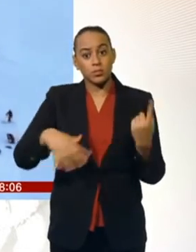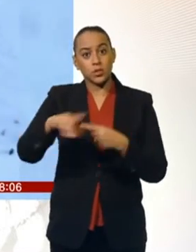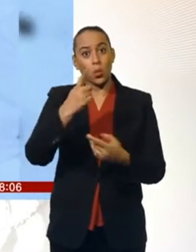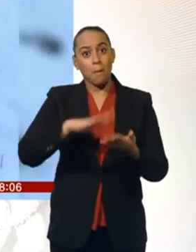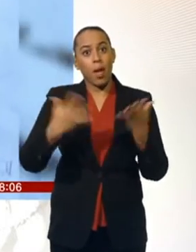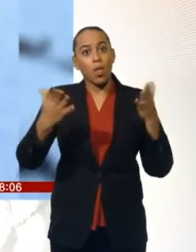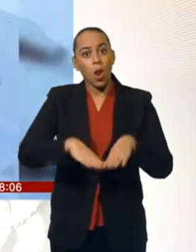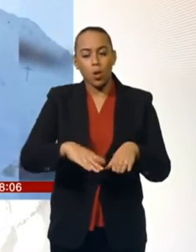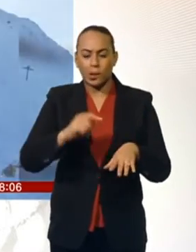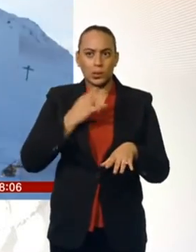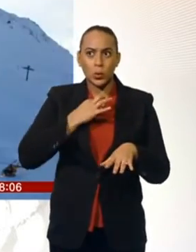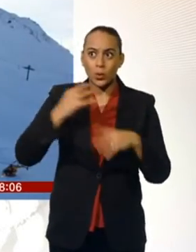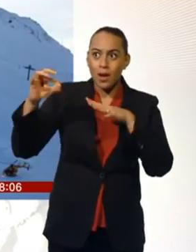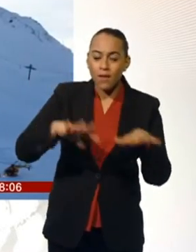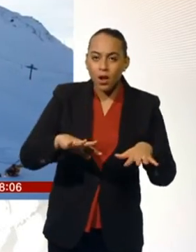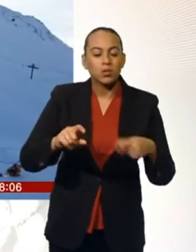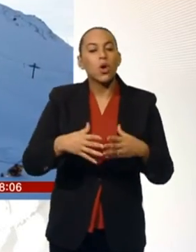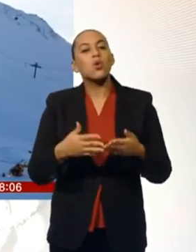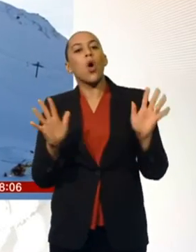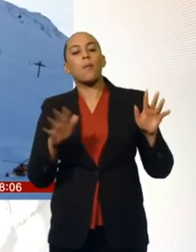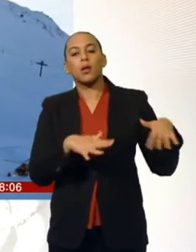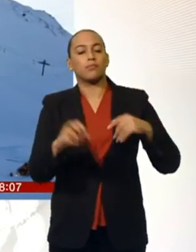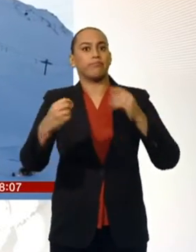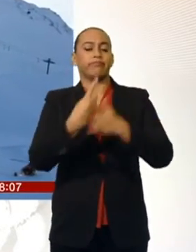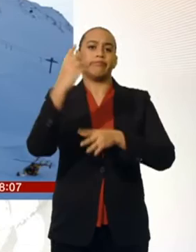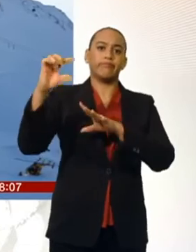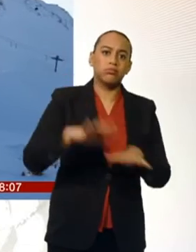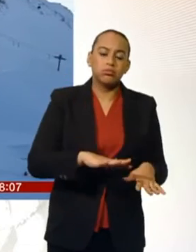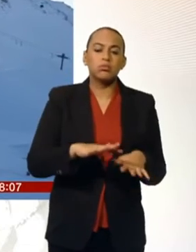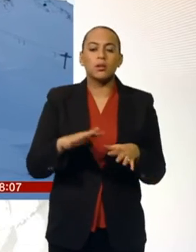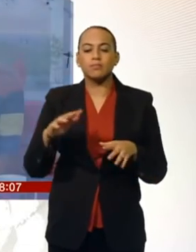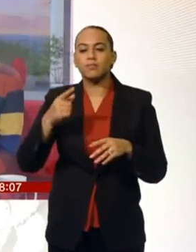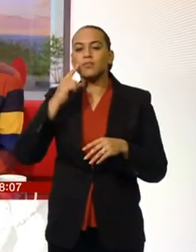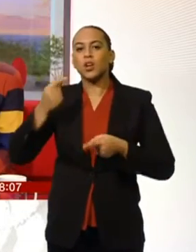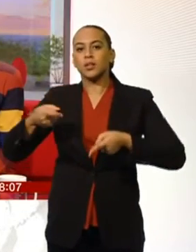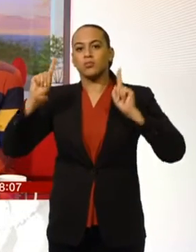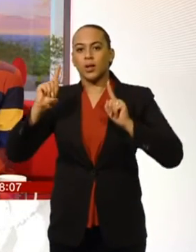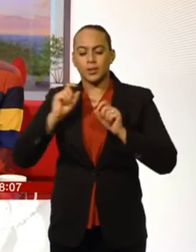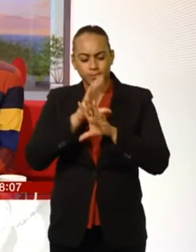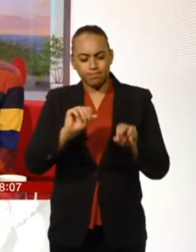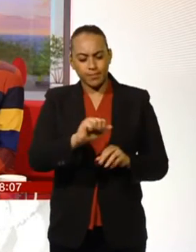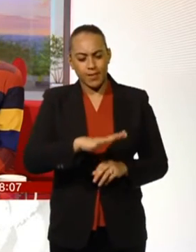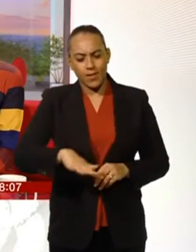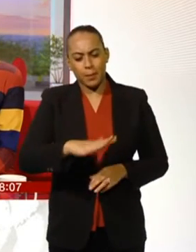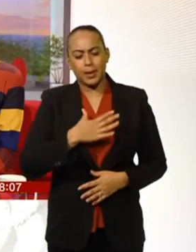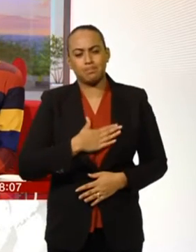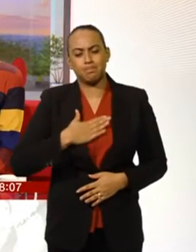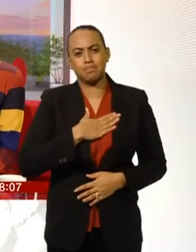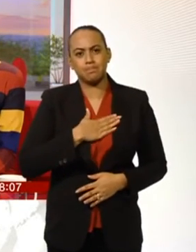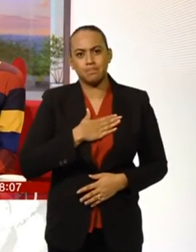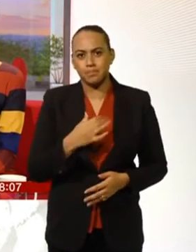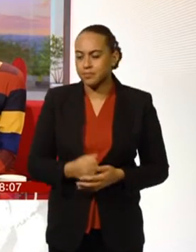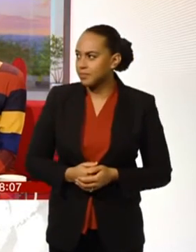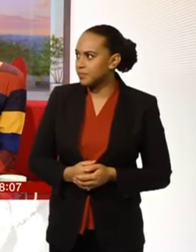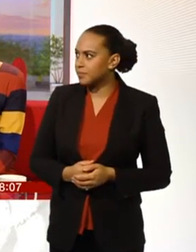month due to the risk of avalanches. Two other pupils and a teacher were seriously injured. A British aid worker goes on trial in